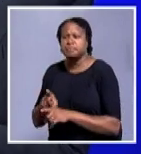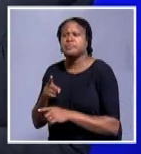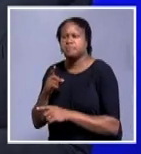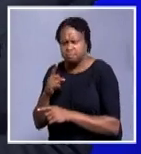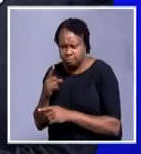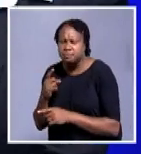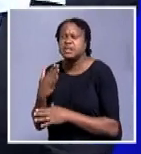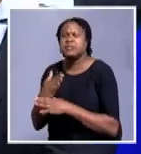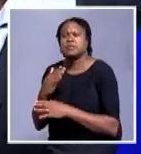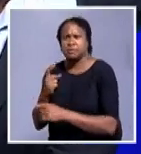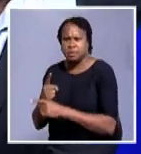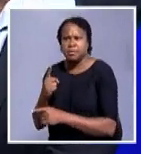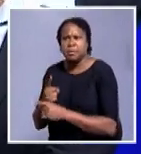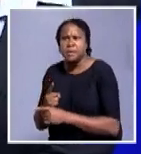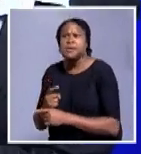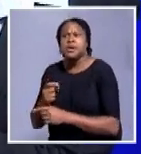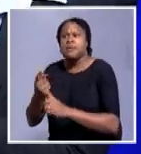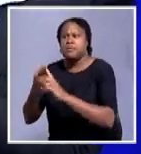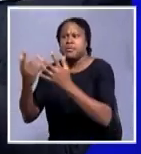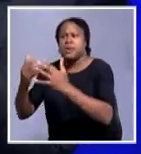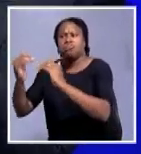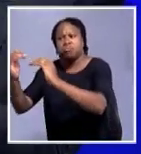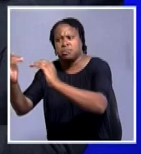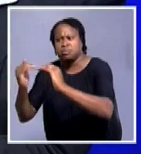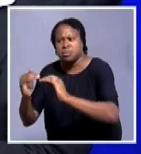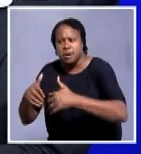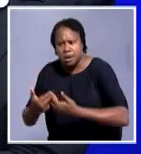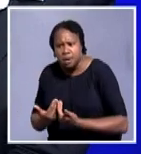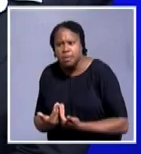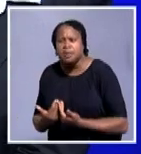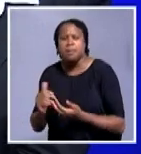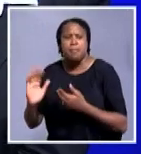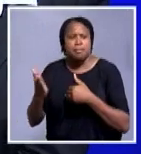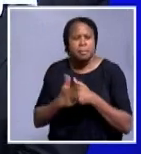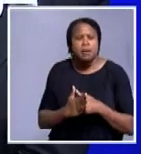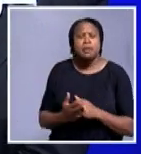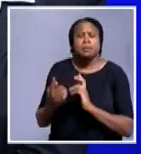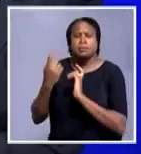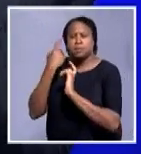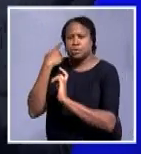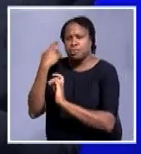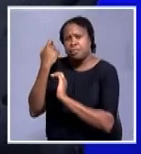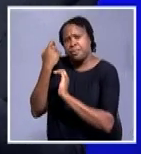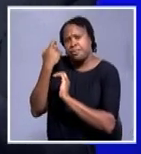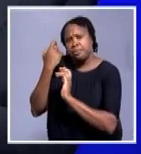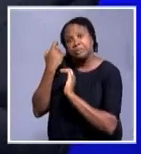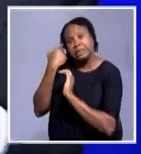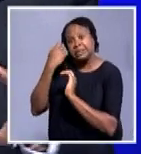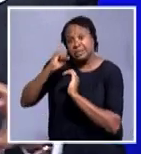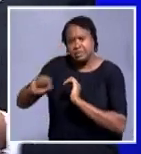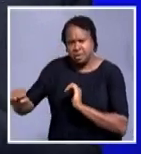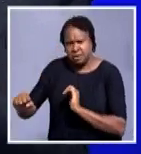architecture. And what will happen probably is that it will go back to the Ministry of Land Reform, because land reform